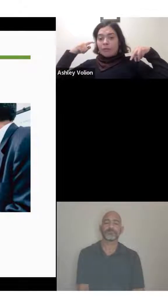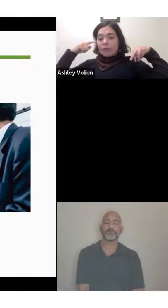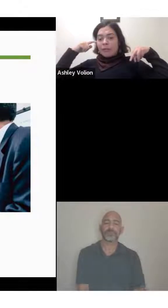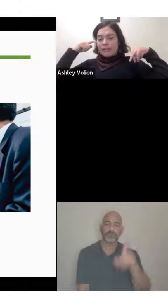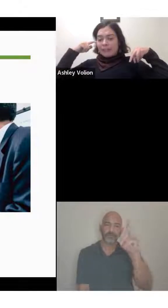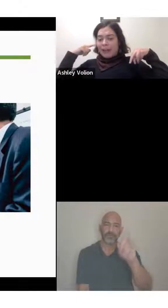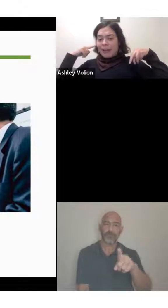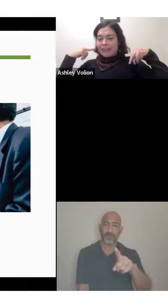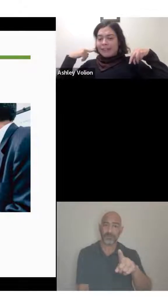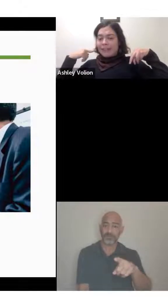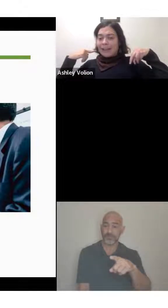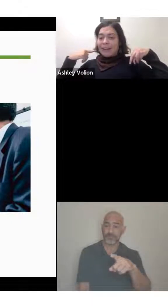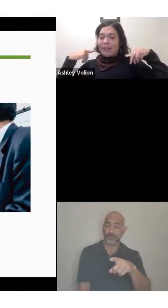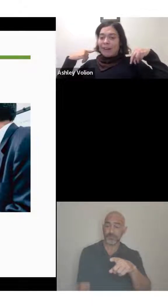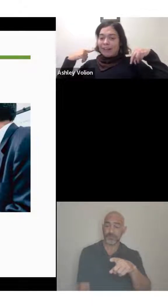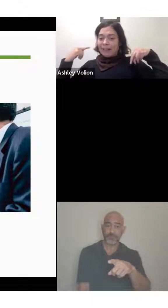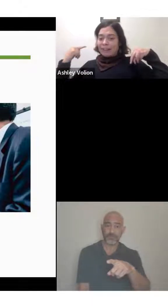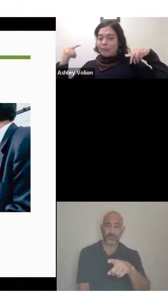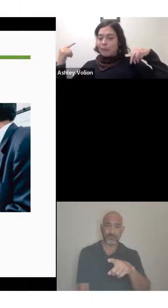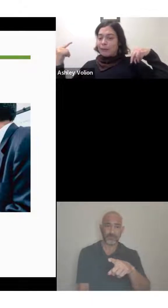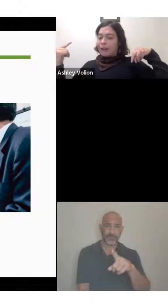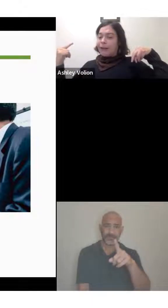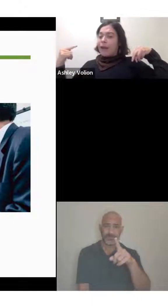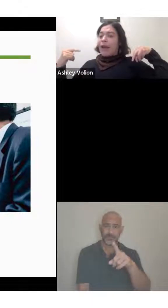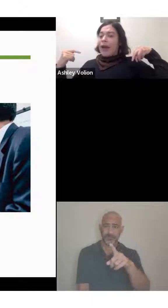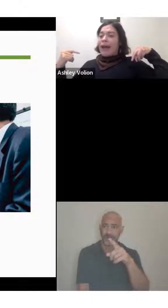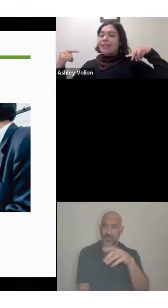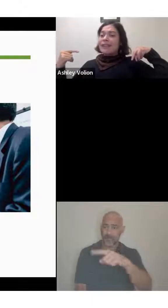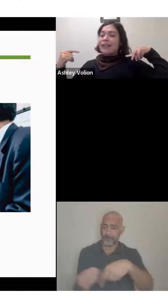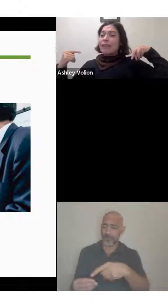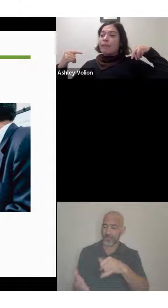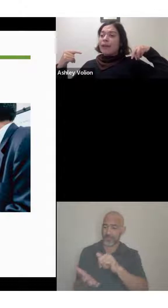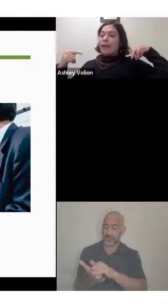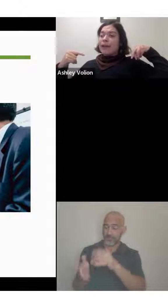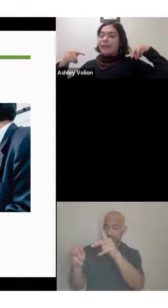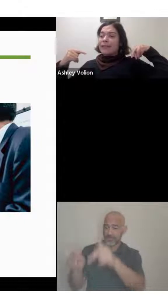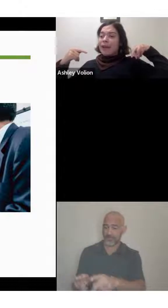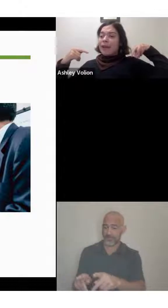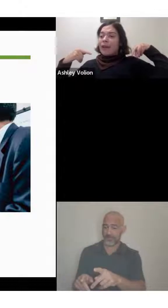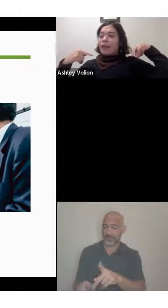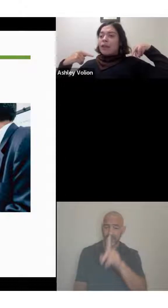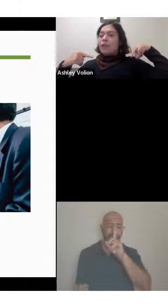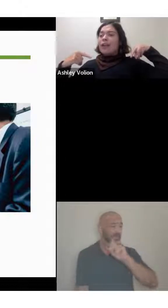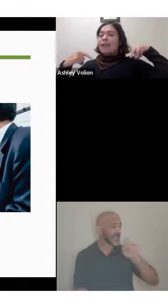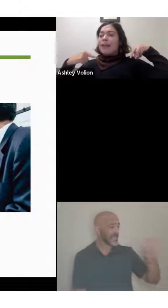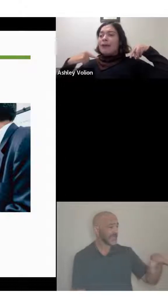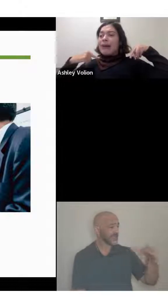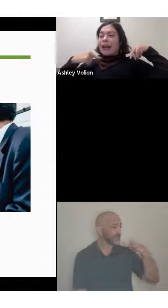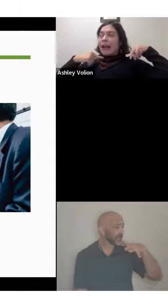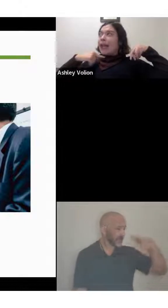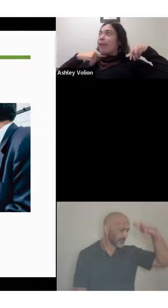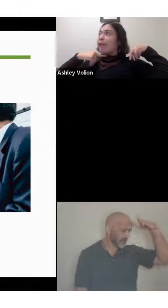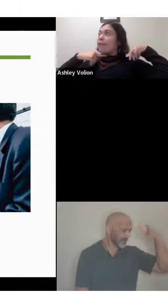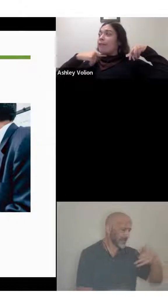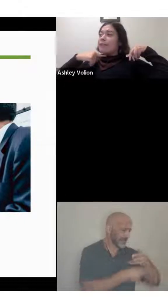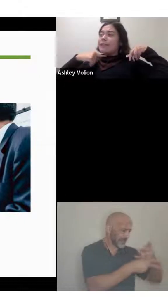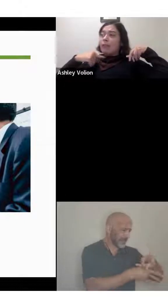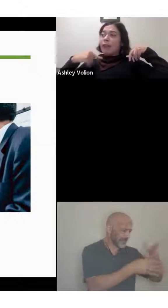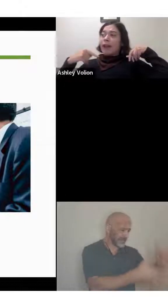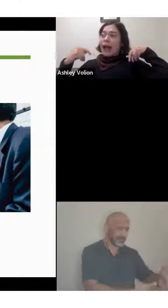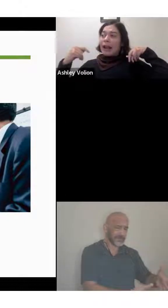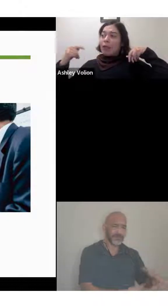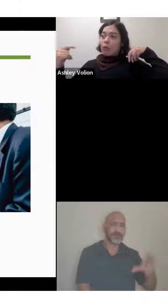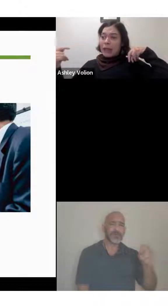personal character or their interpreter. Ask them because you want to think about it. If